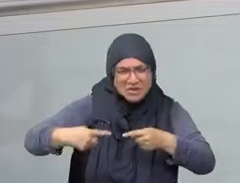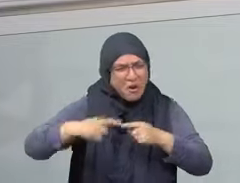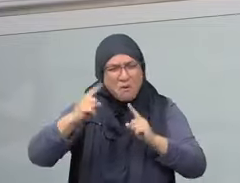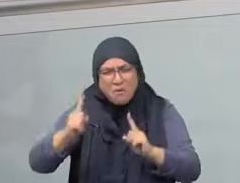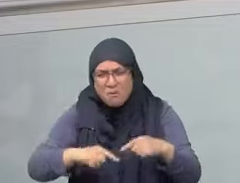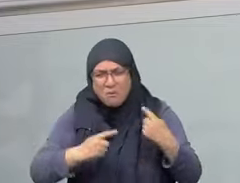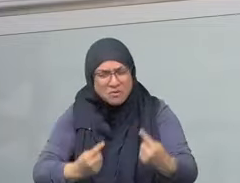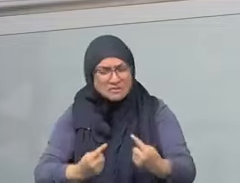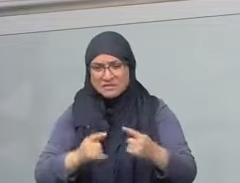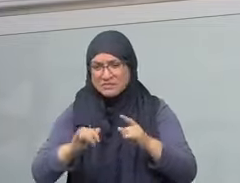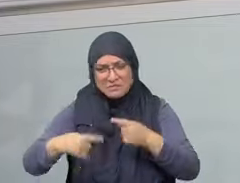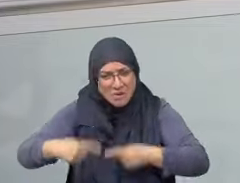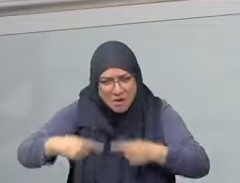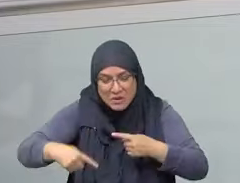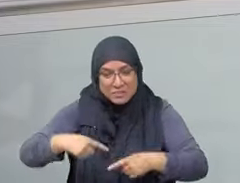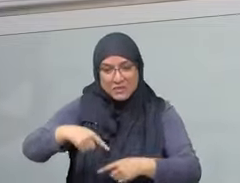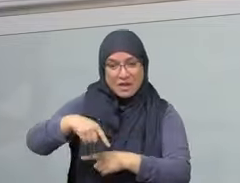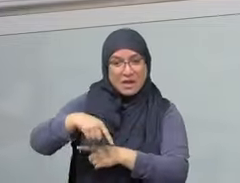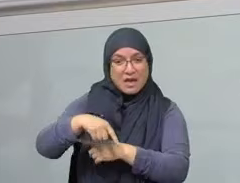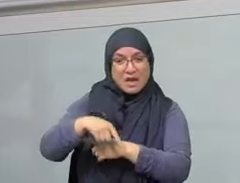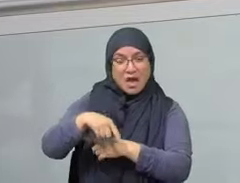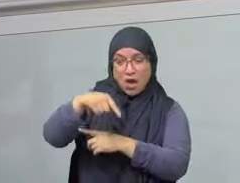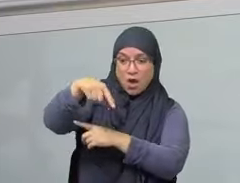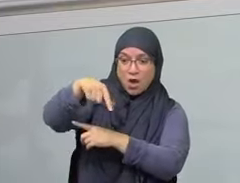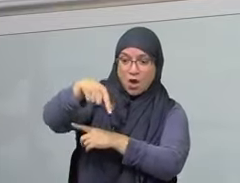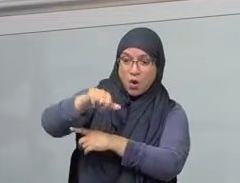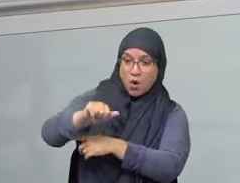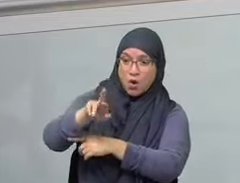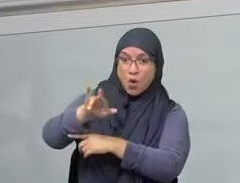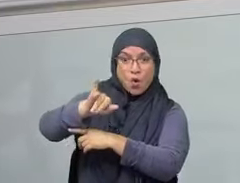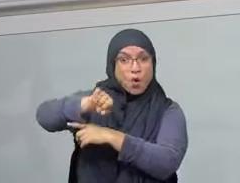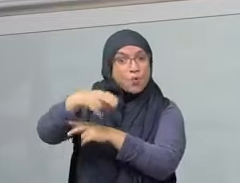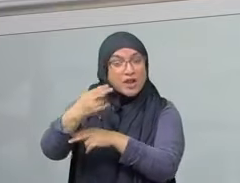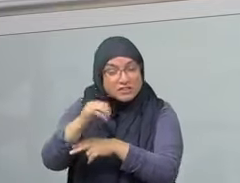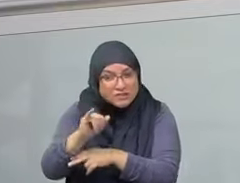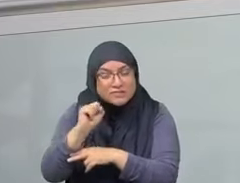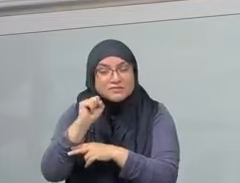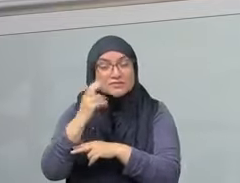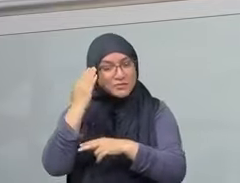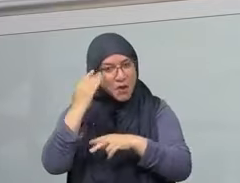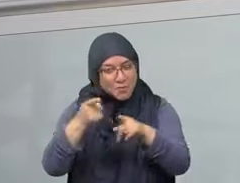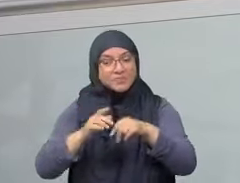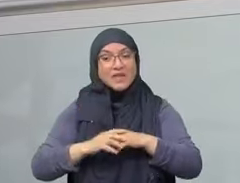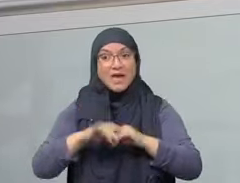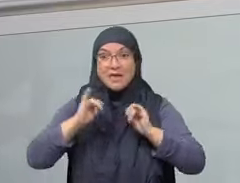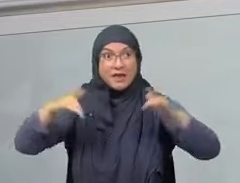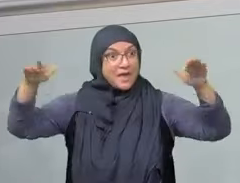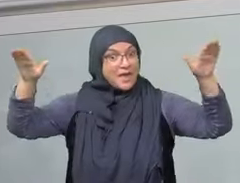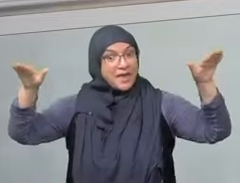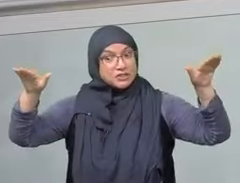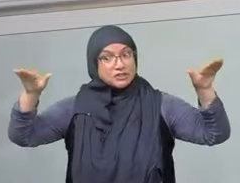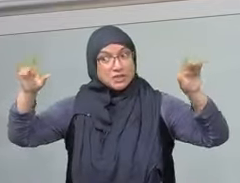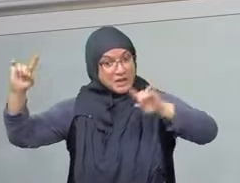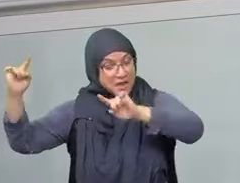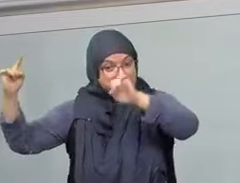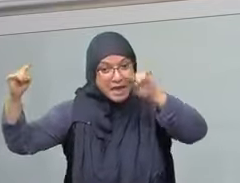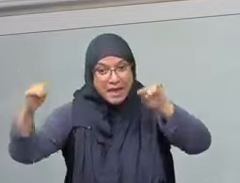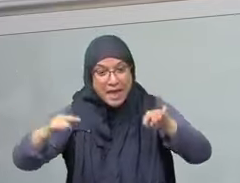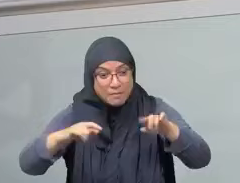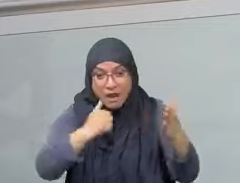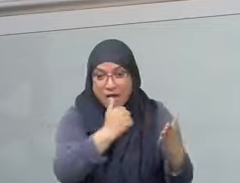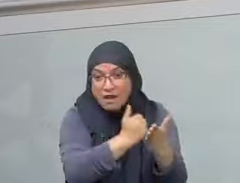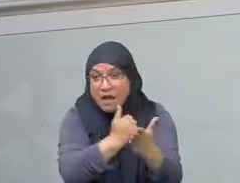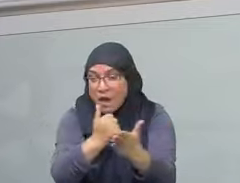exact same day. And so they used to say it is a day of great joy and a day of great sadness at the same time, a day of great grief.